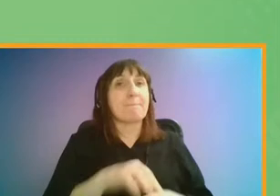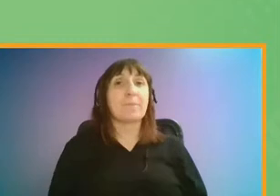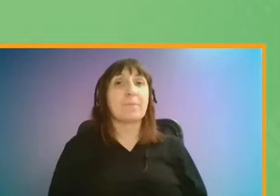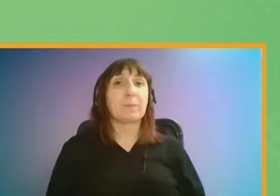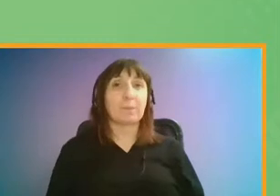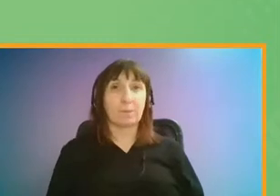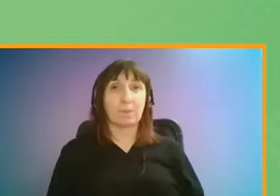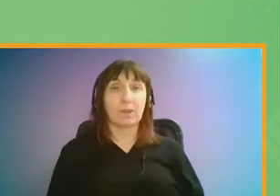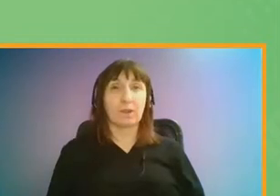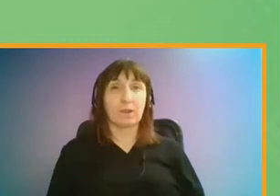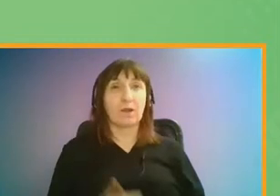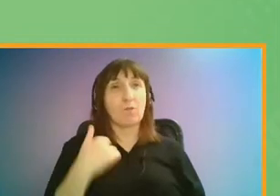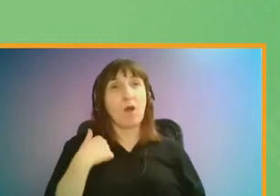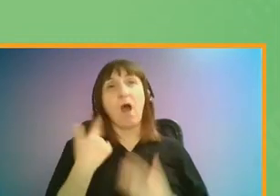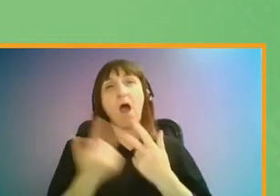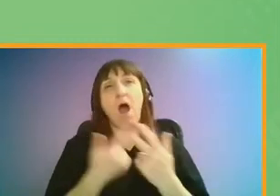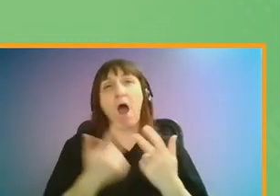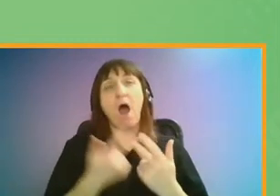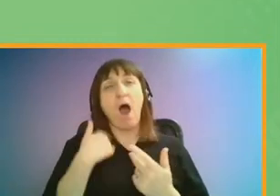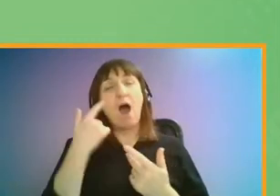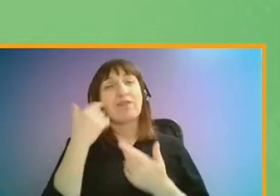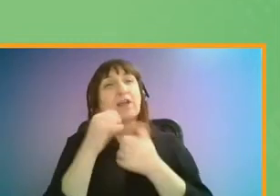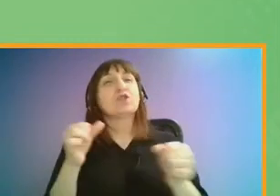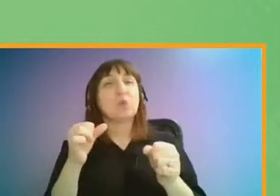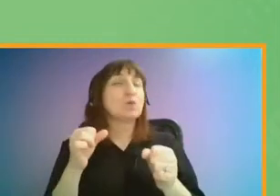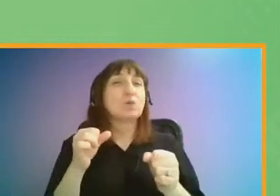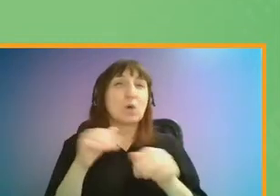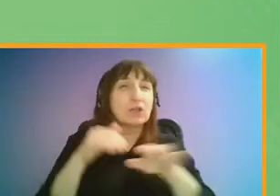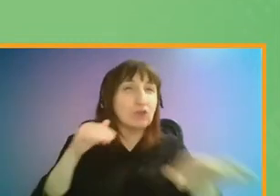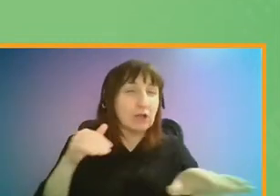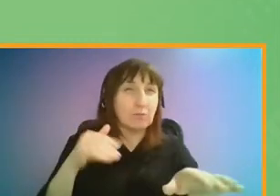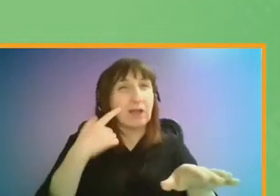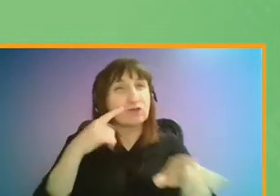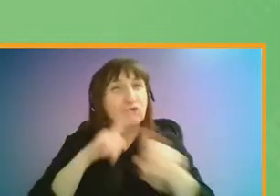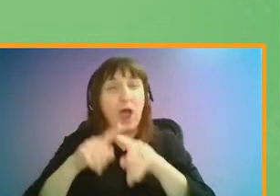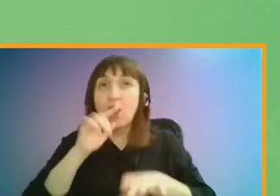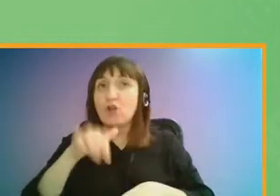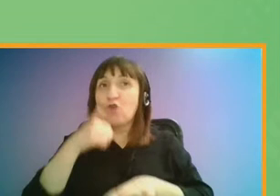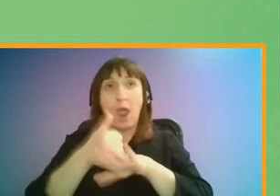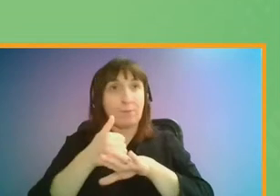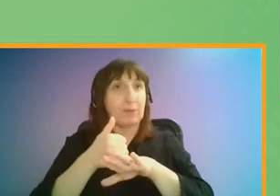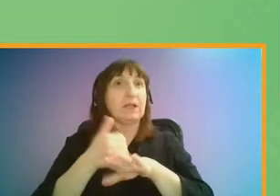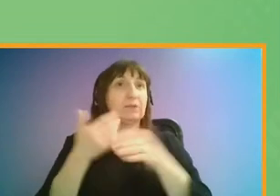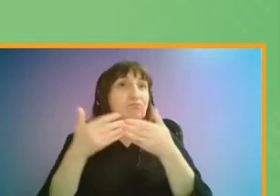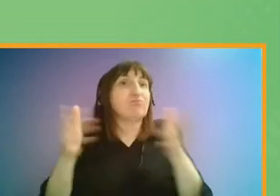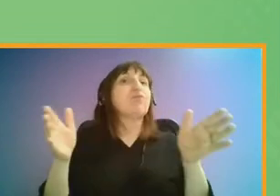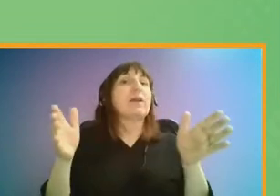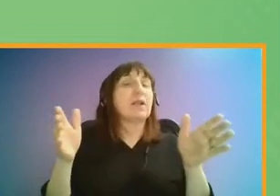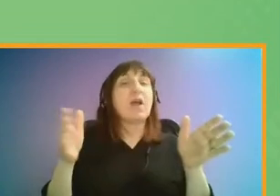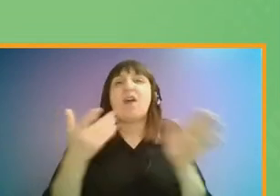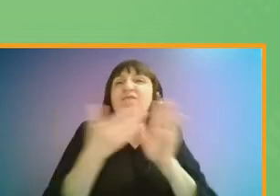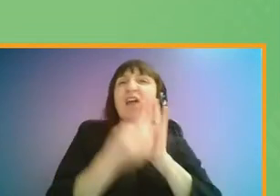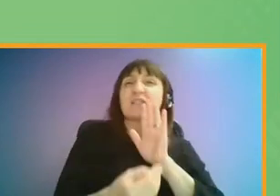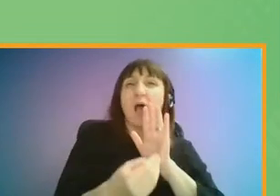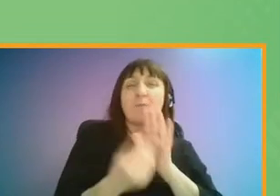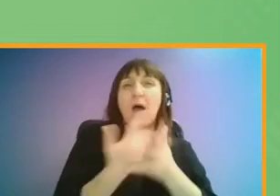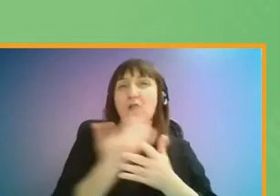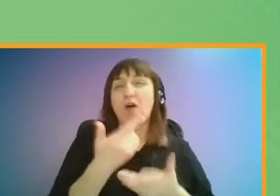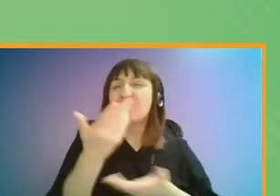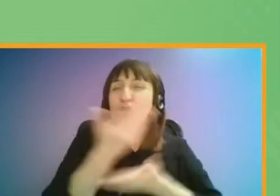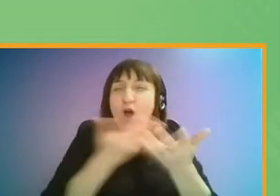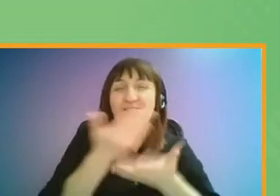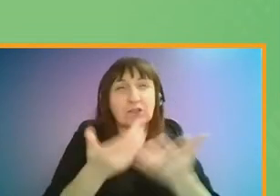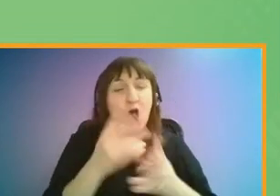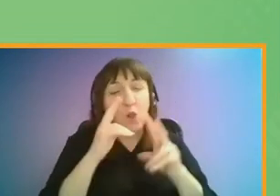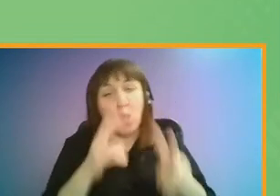We also found other solutions to congestion that had been tried but not implemented on a wider scale. For example, a number of conversations